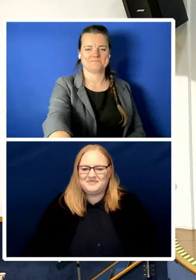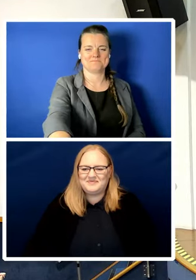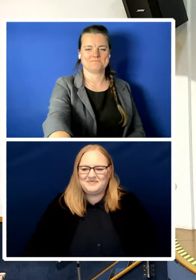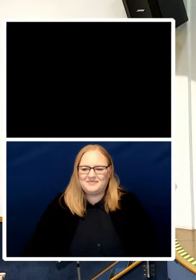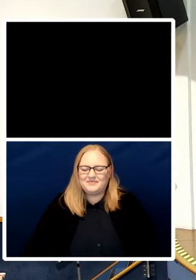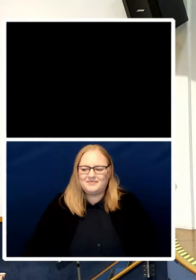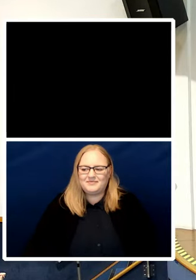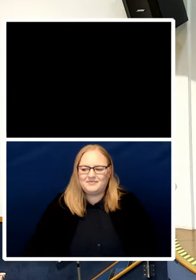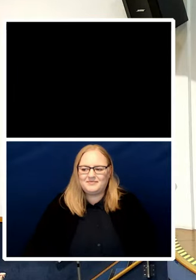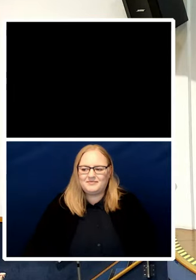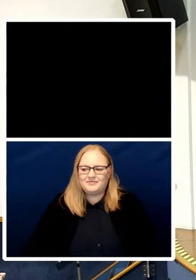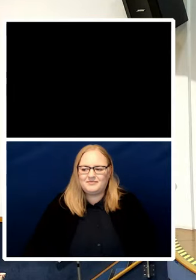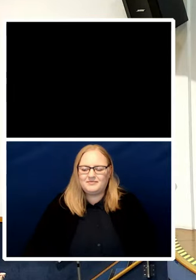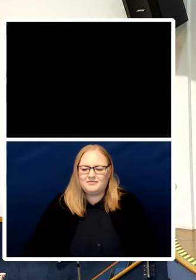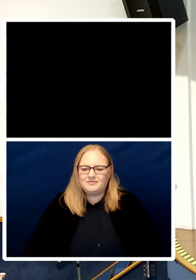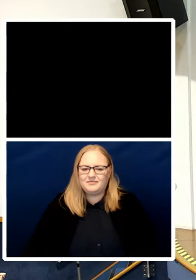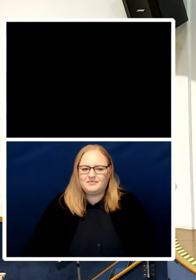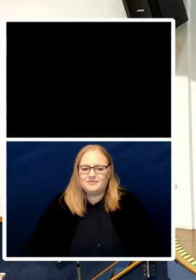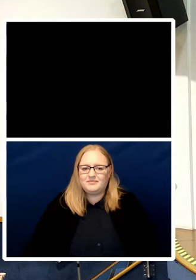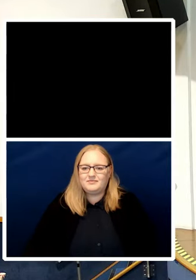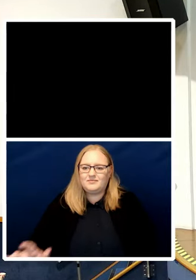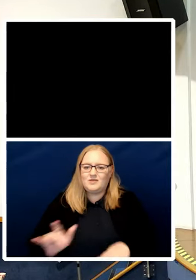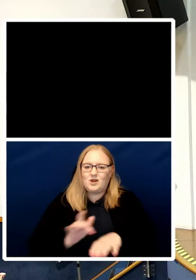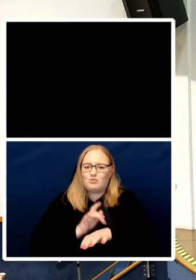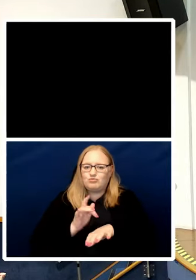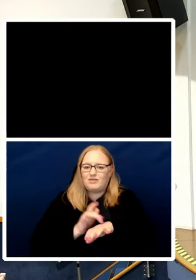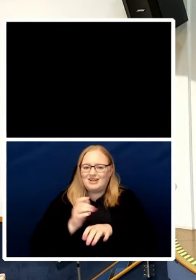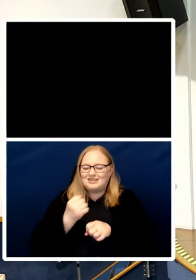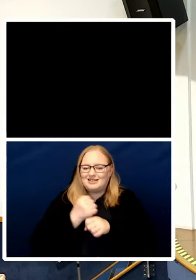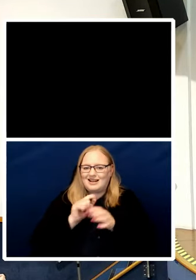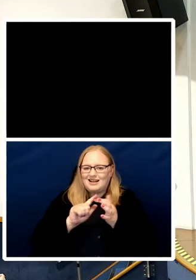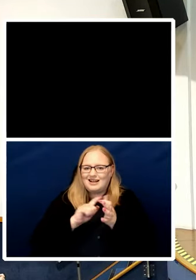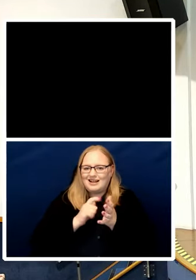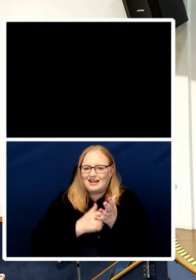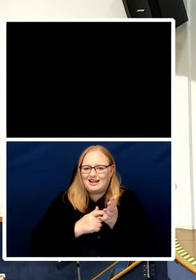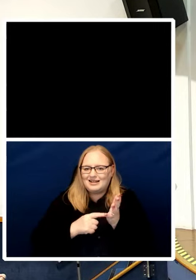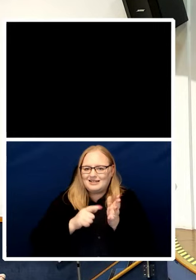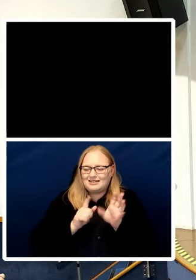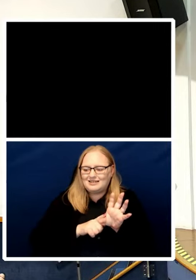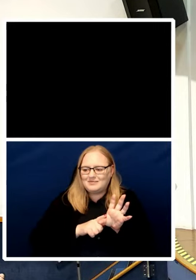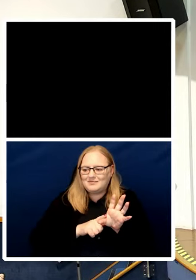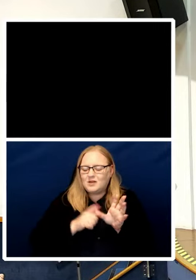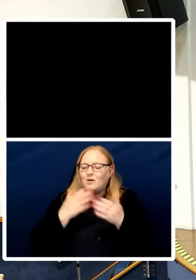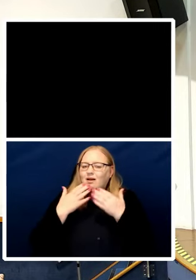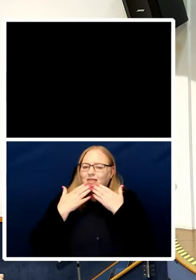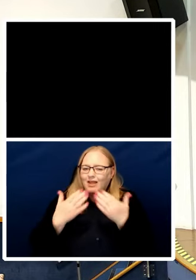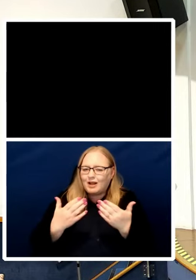Professor Gertie, over to you. Thank you so much, Baroness Chakrabati. So powerful.